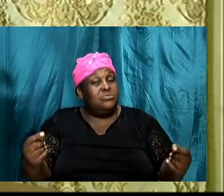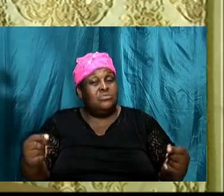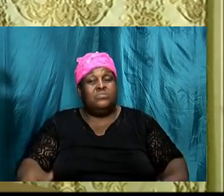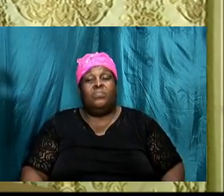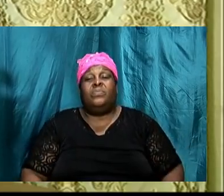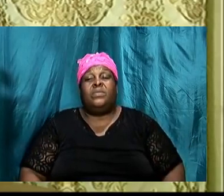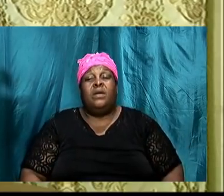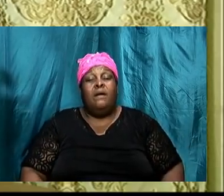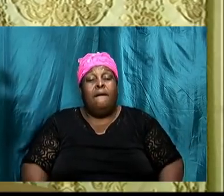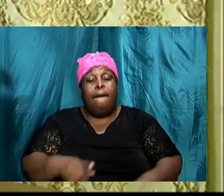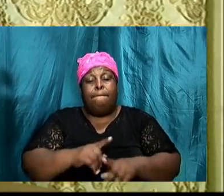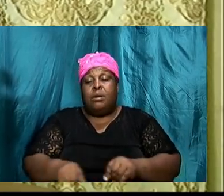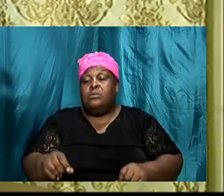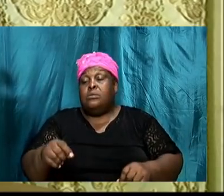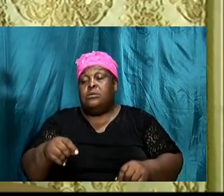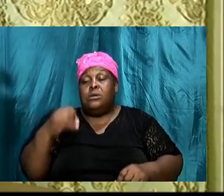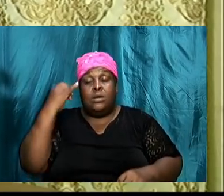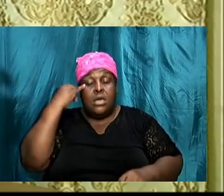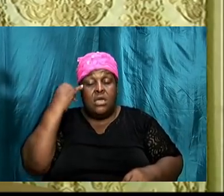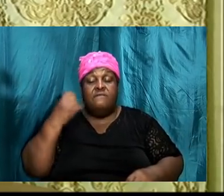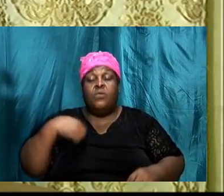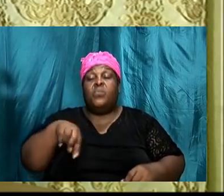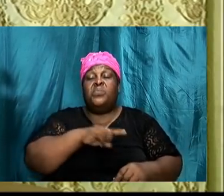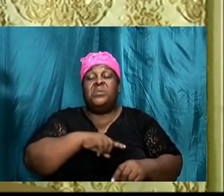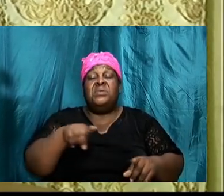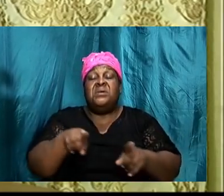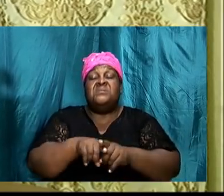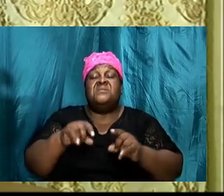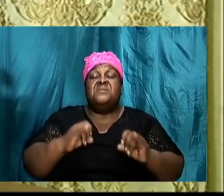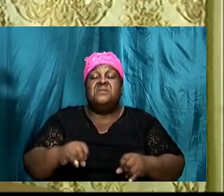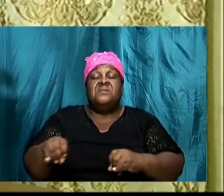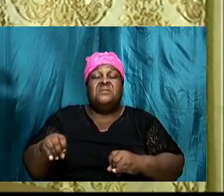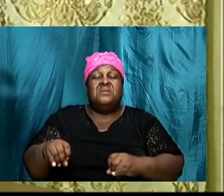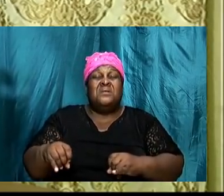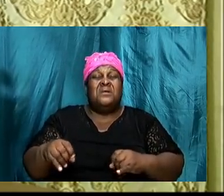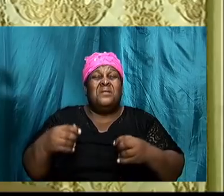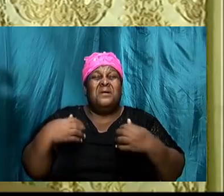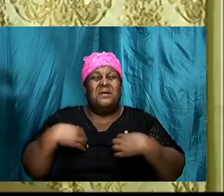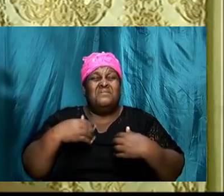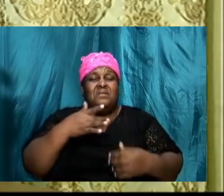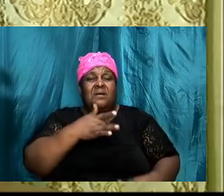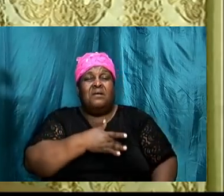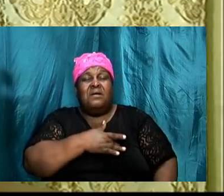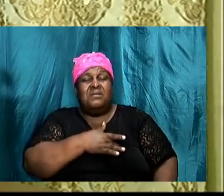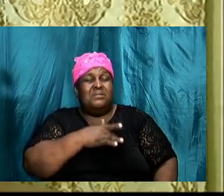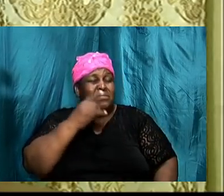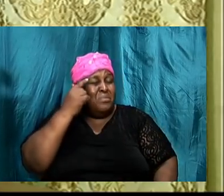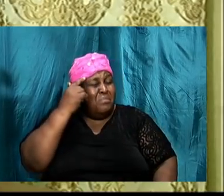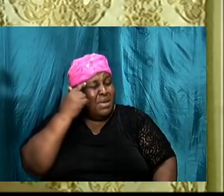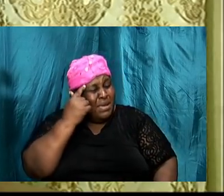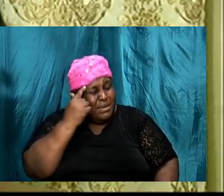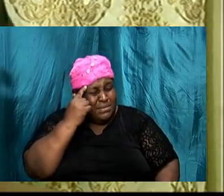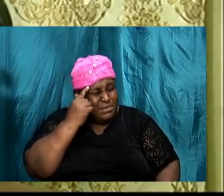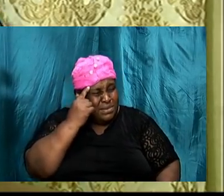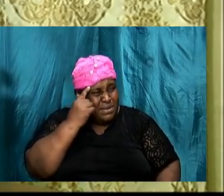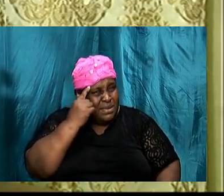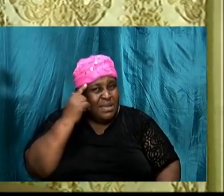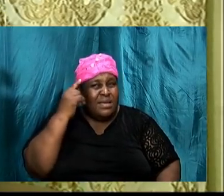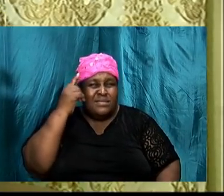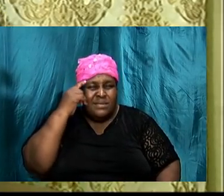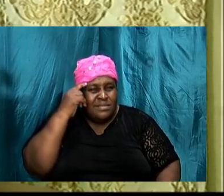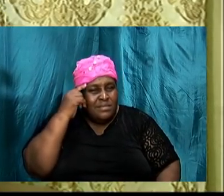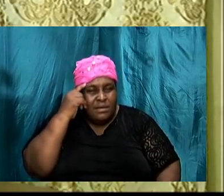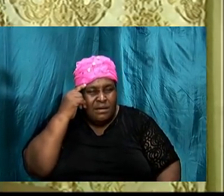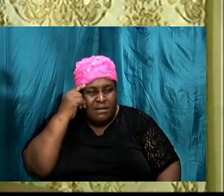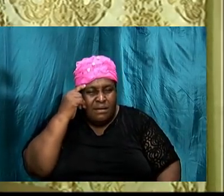but if we as individuals can just bear in mind that the thought of